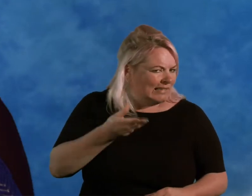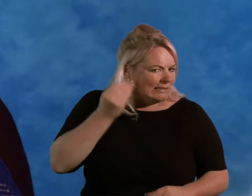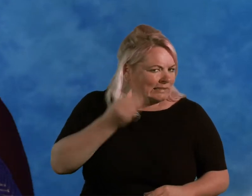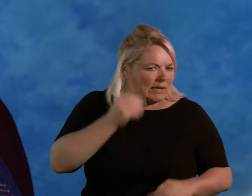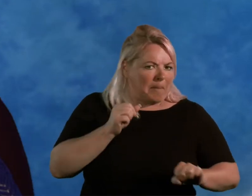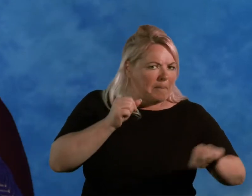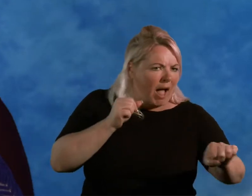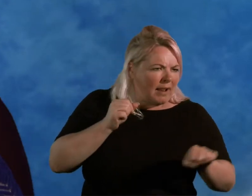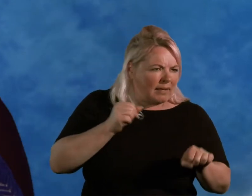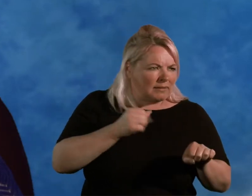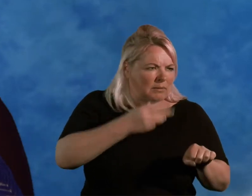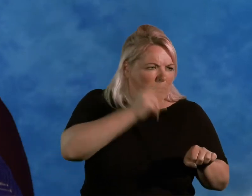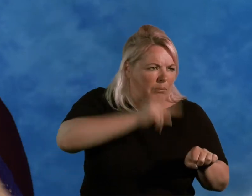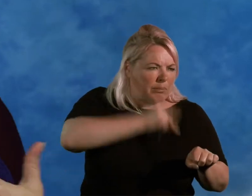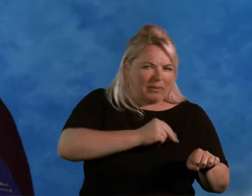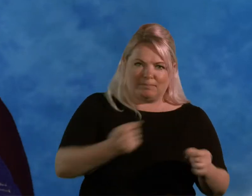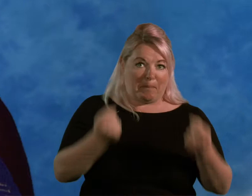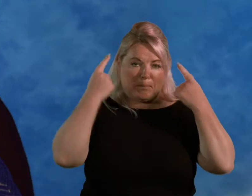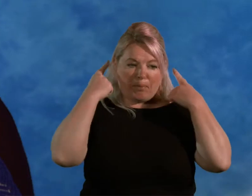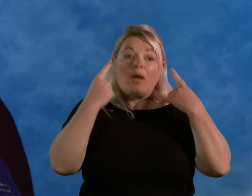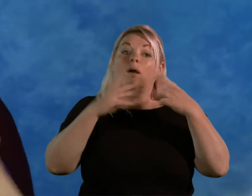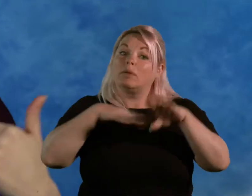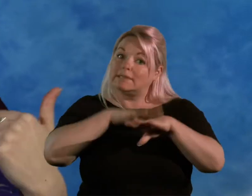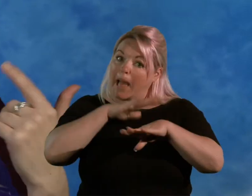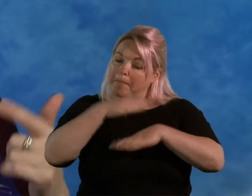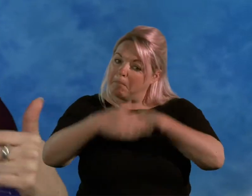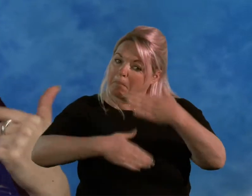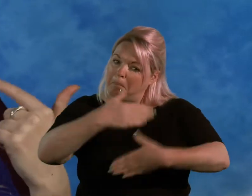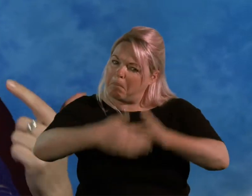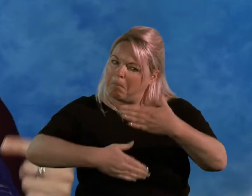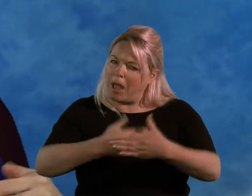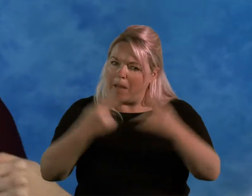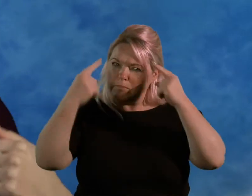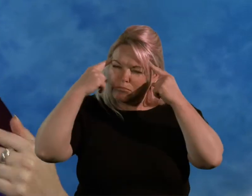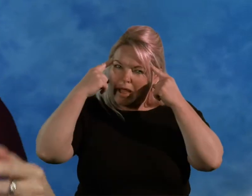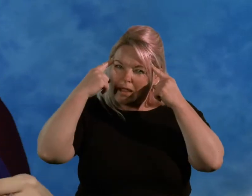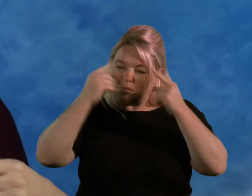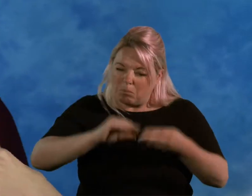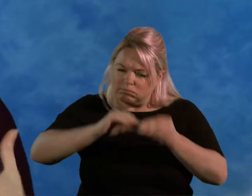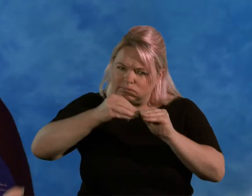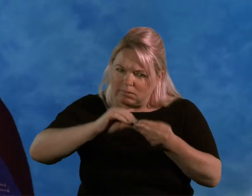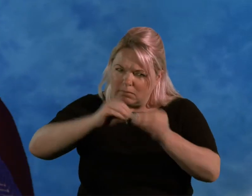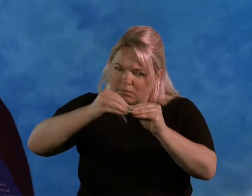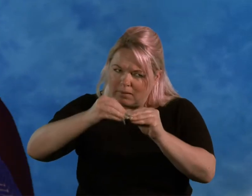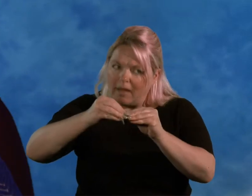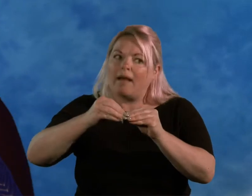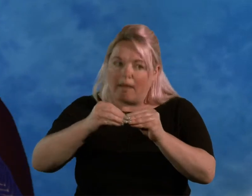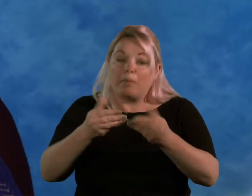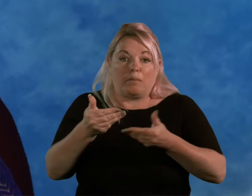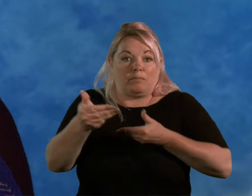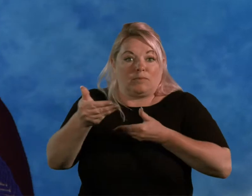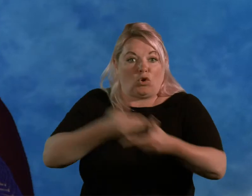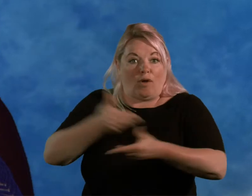pilot was saying. But over time, actually the brain was mapping it. I was able to have a